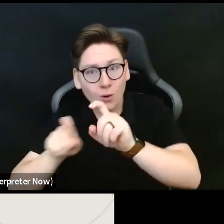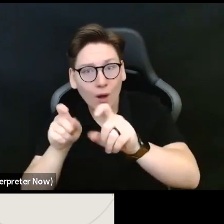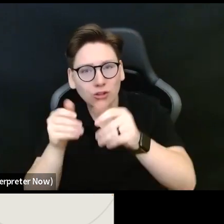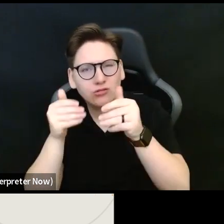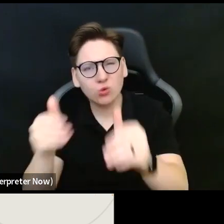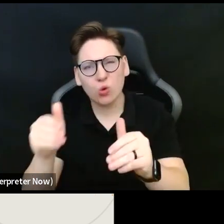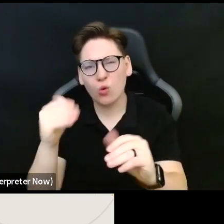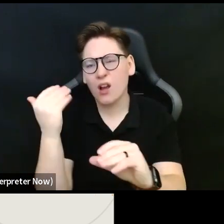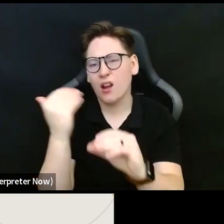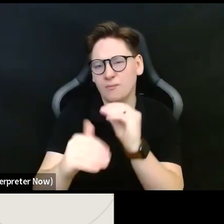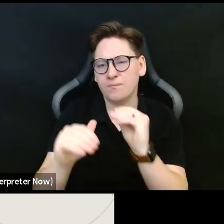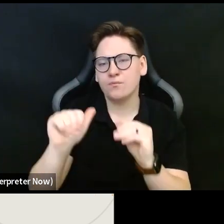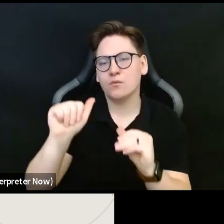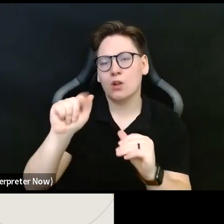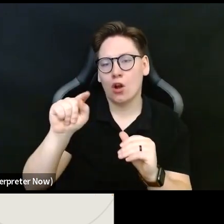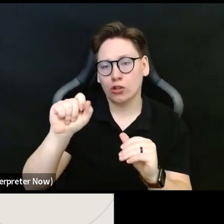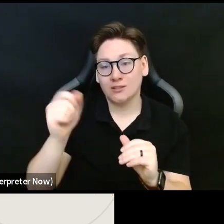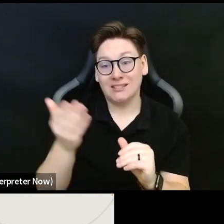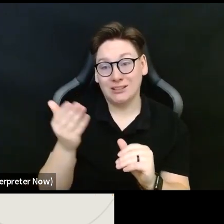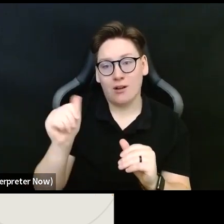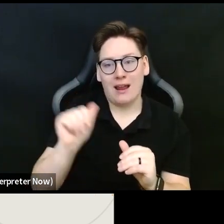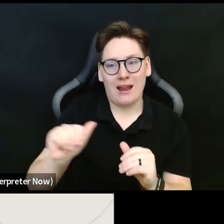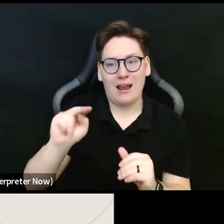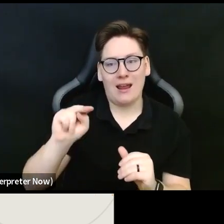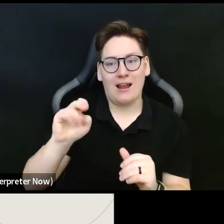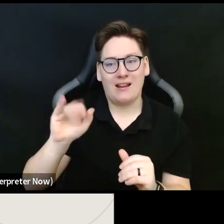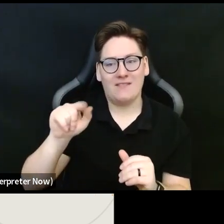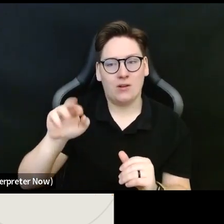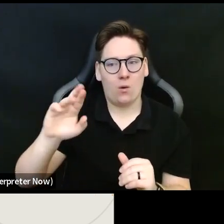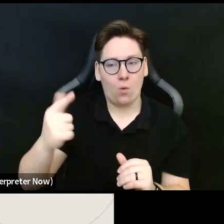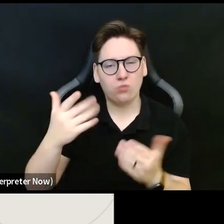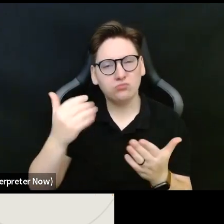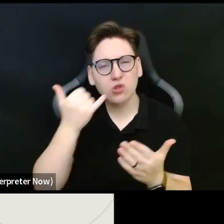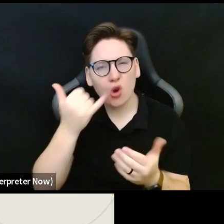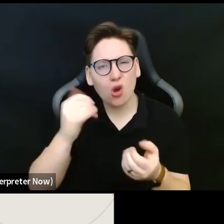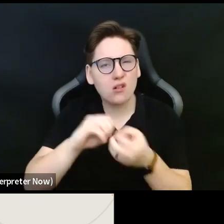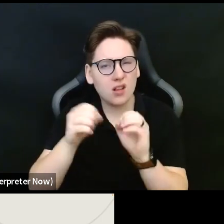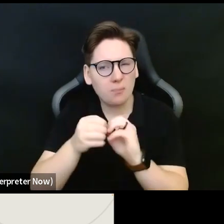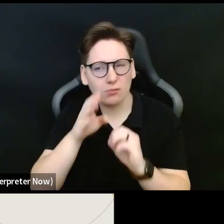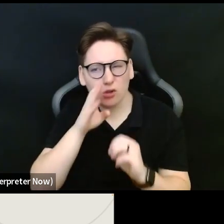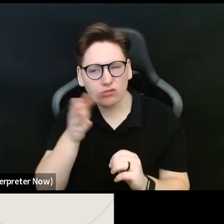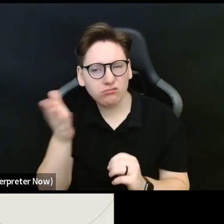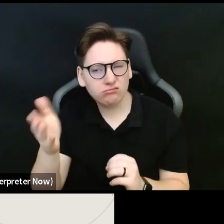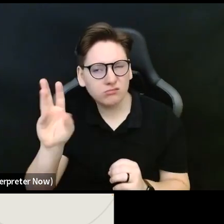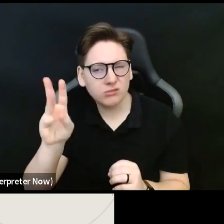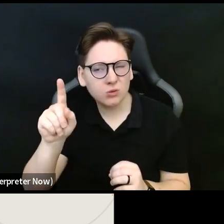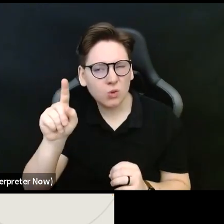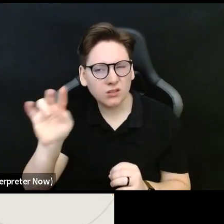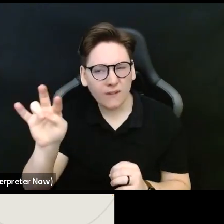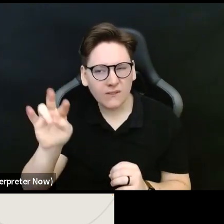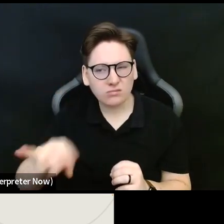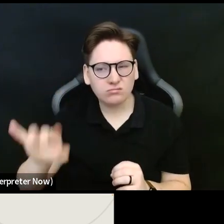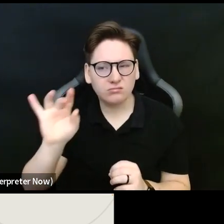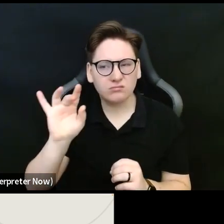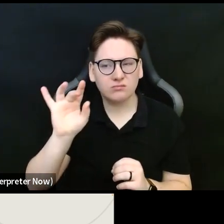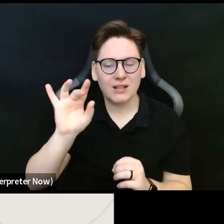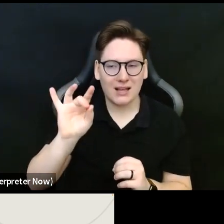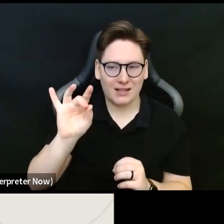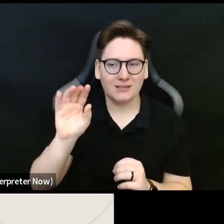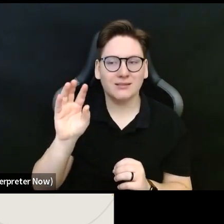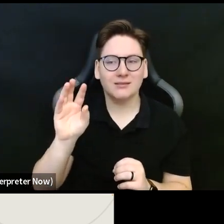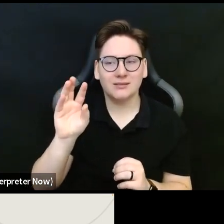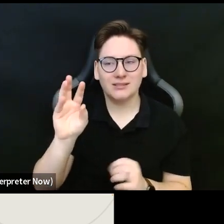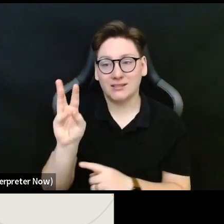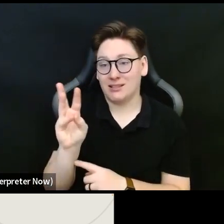to email arts here at NIFA.org or give us a call directly at 617-867